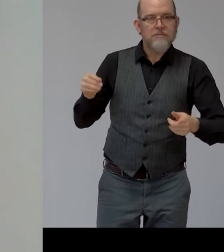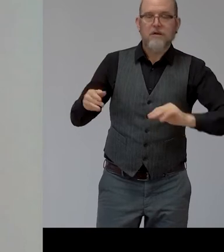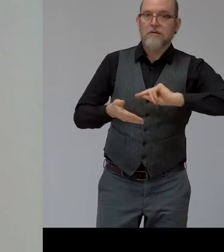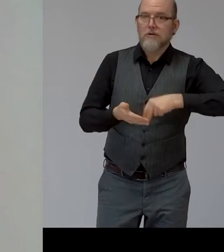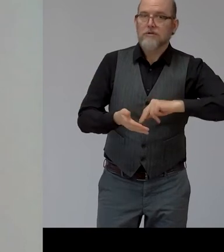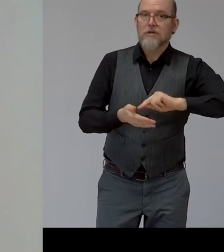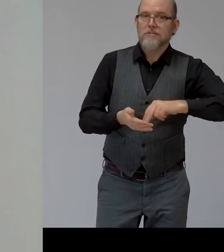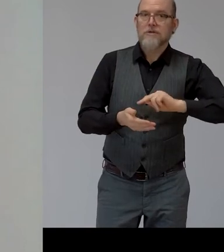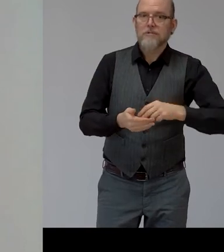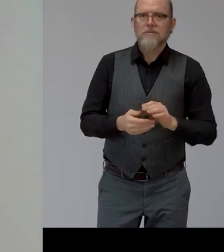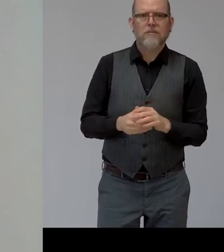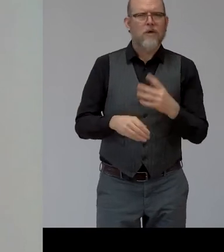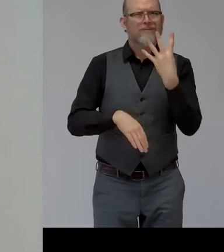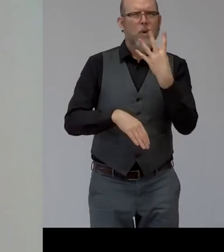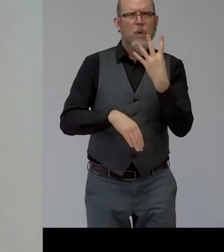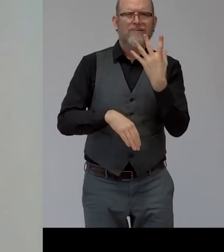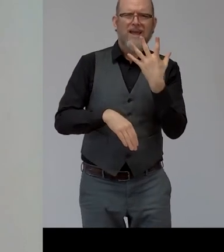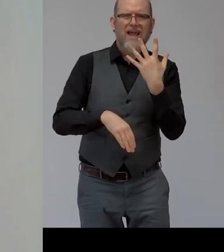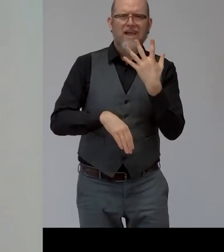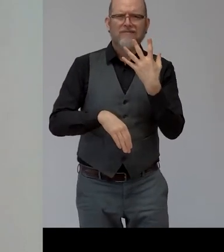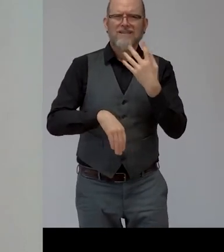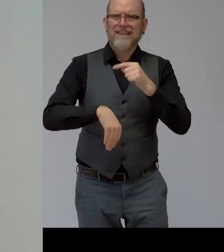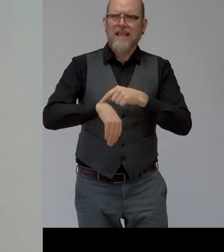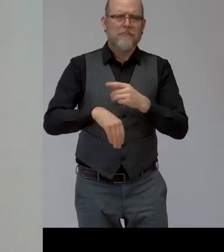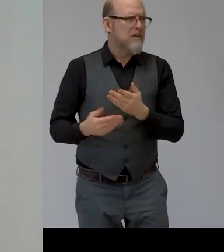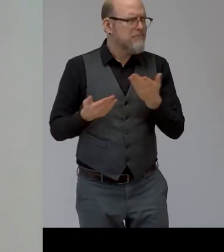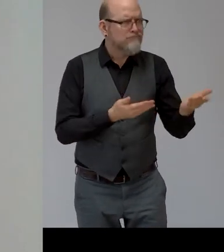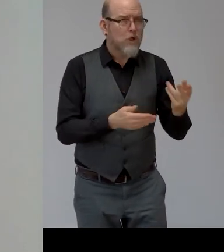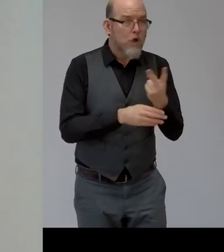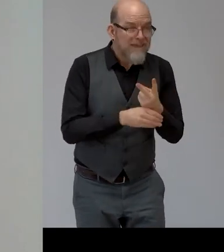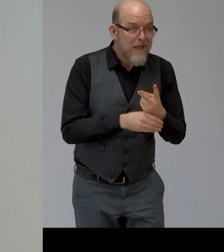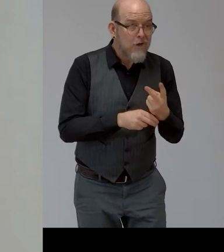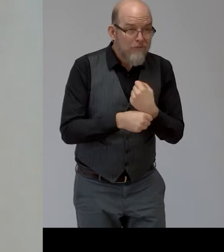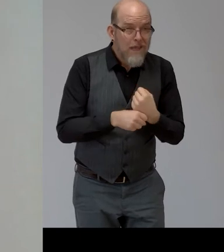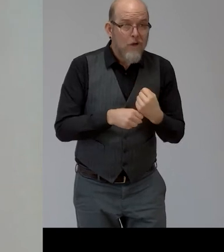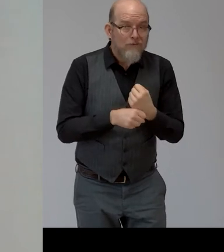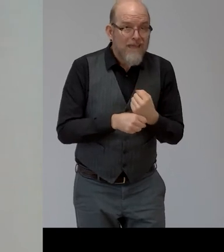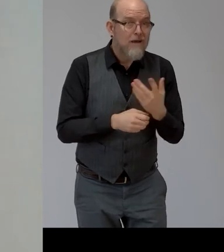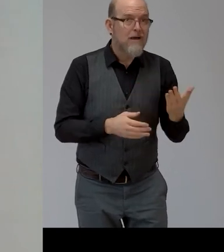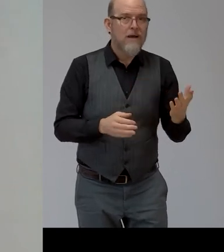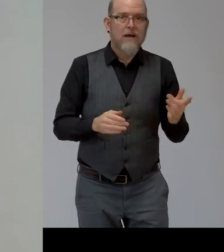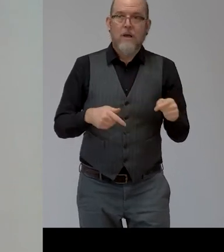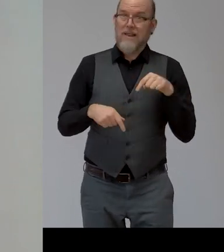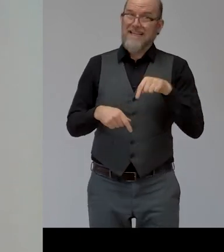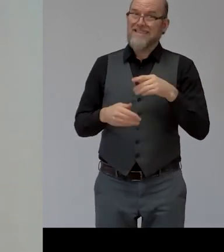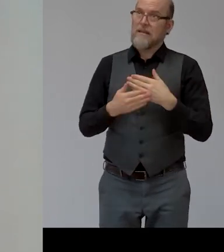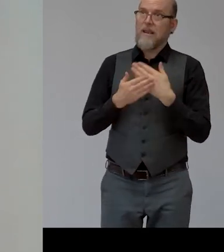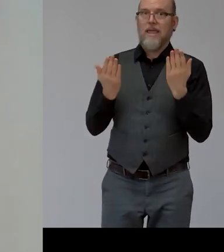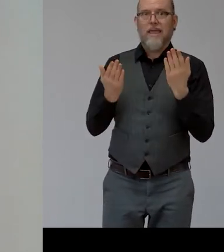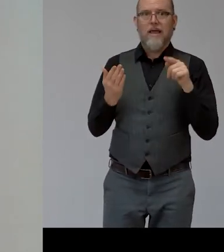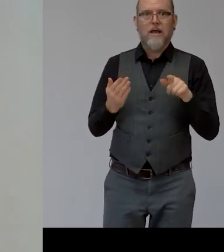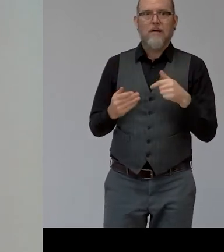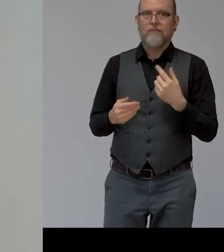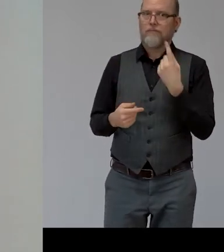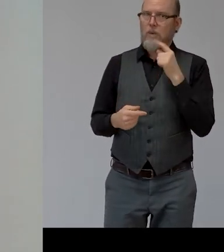or five cups of coffee during that day um and another thing that happened that day that was very exciting to me and very new uh